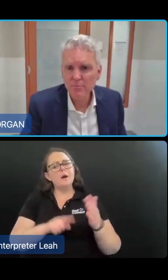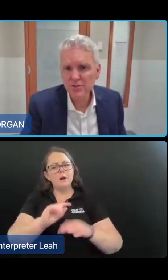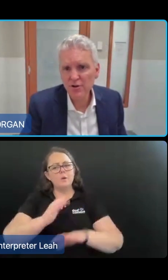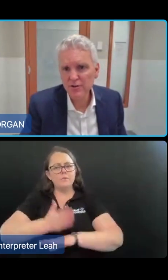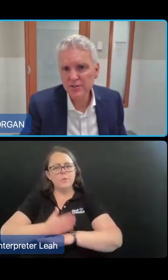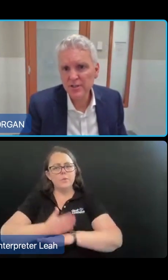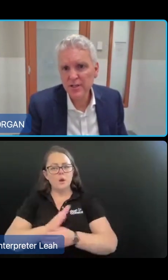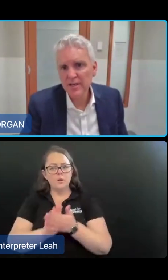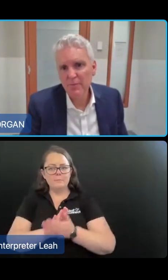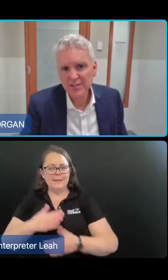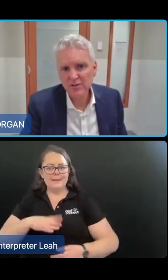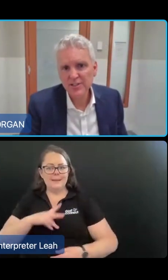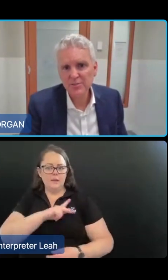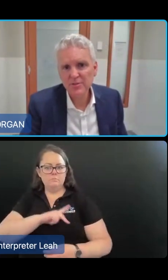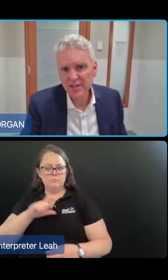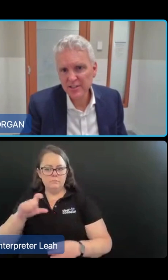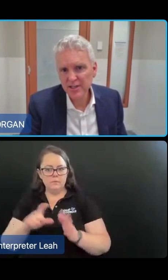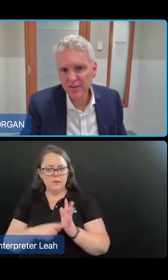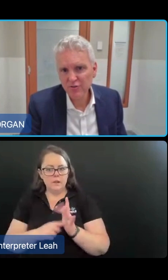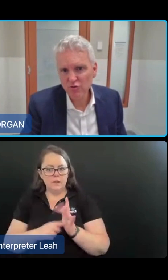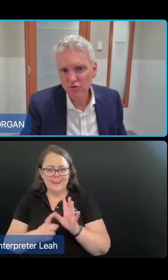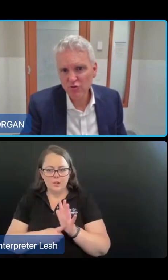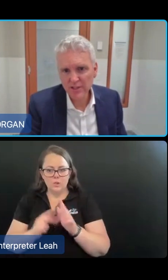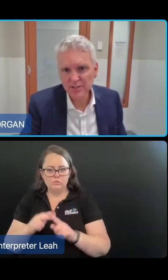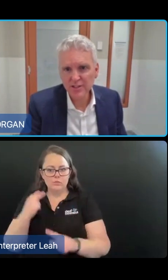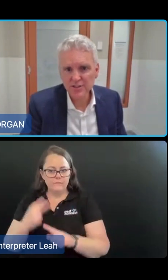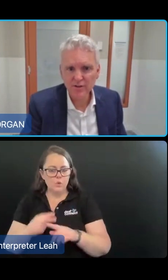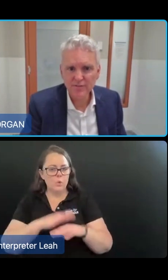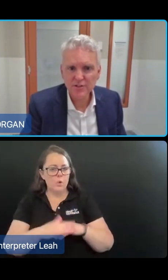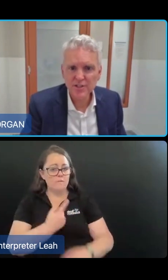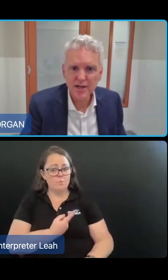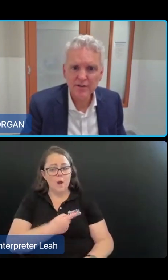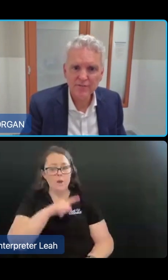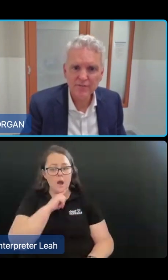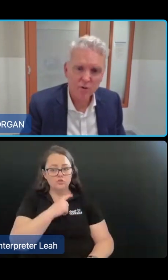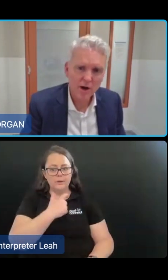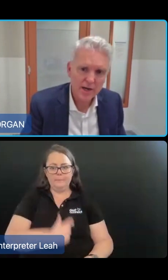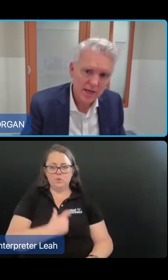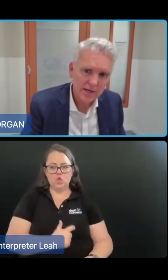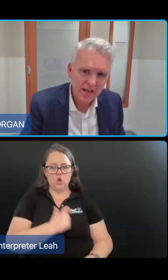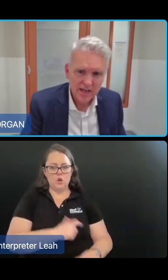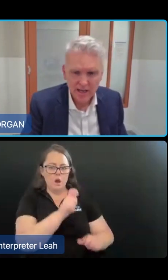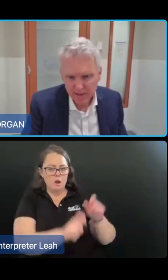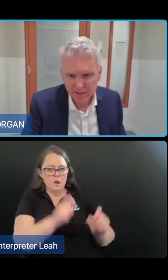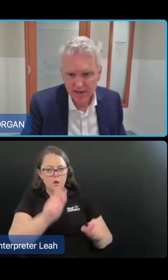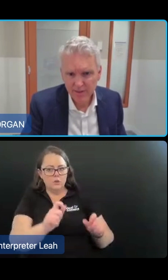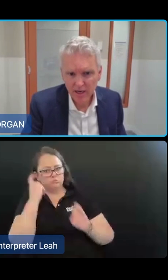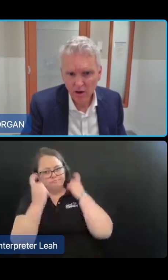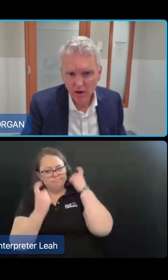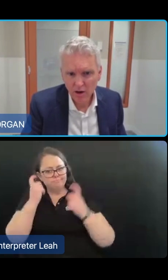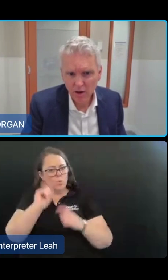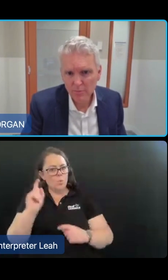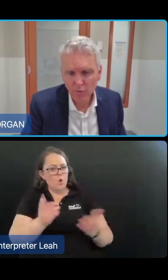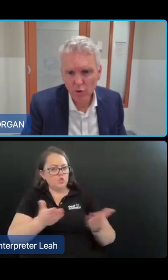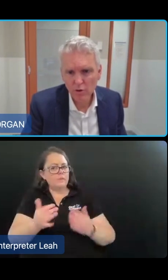100 personas based on assessments conducted in the trial to consider services that an individual might need and then see how that